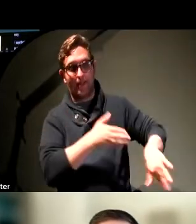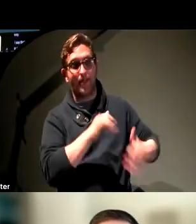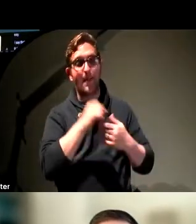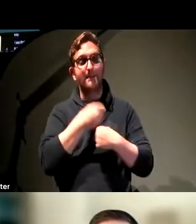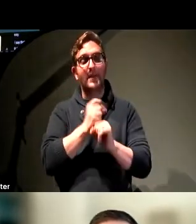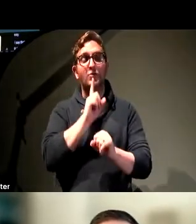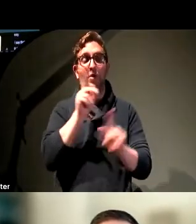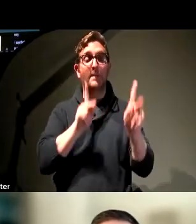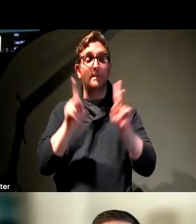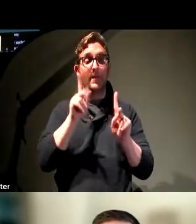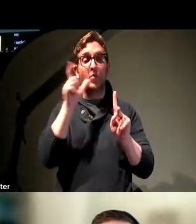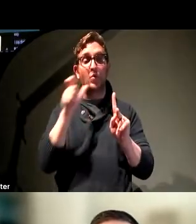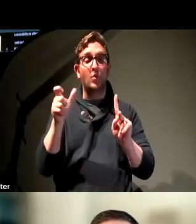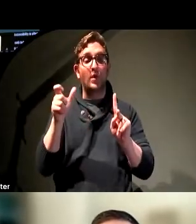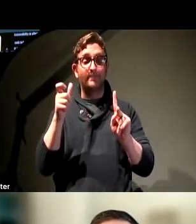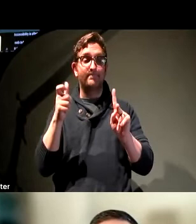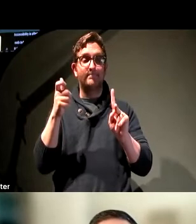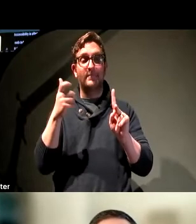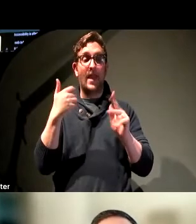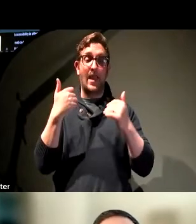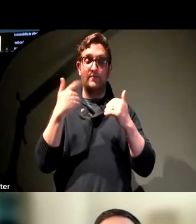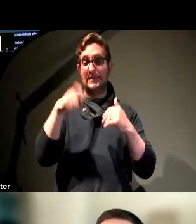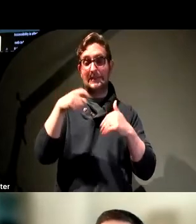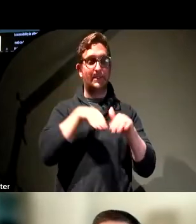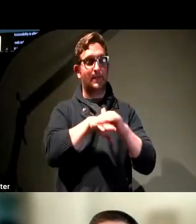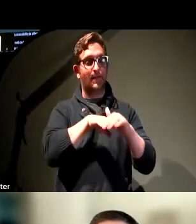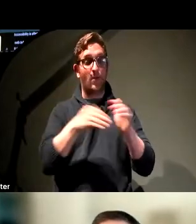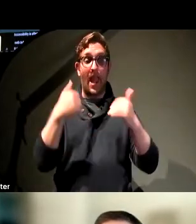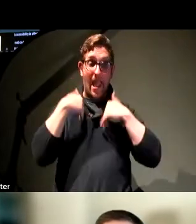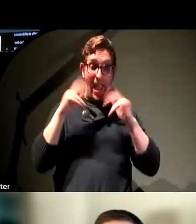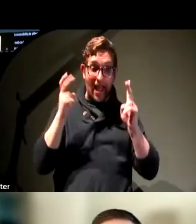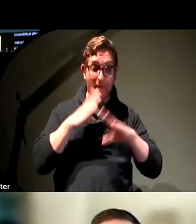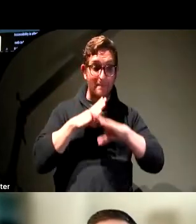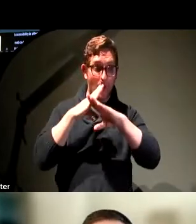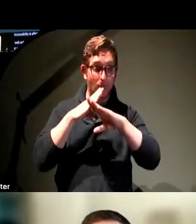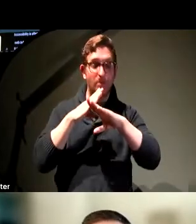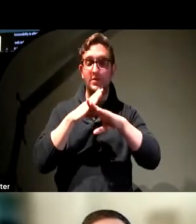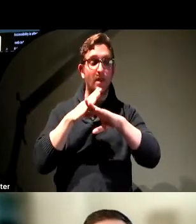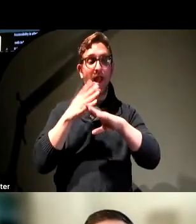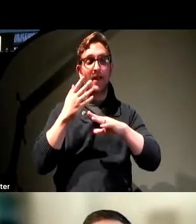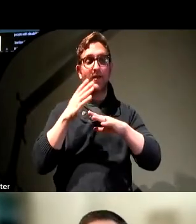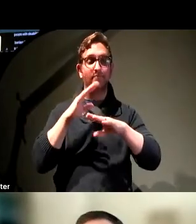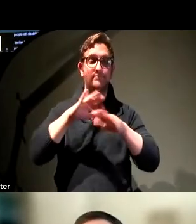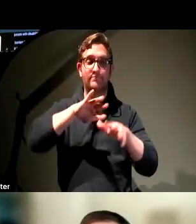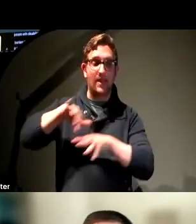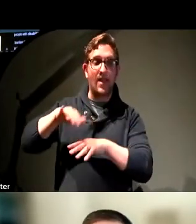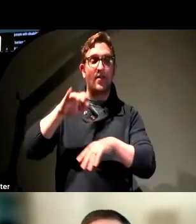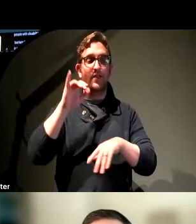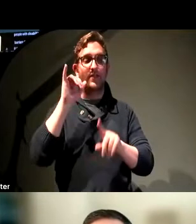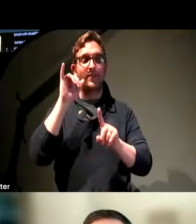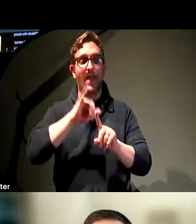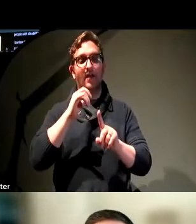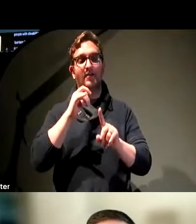disabilities don't have barriers that are not at all like and yet are very similar to, if not identical to, physical barriers